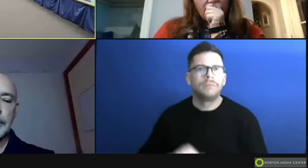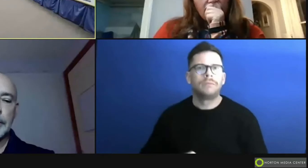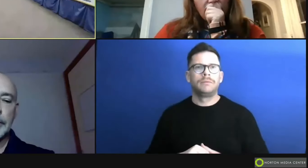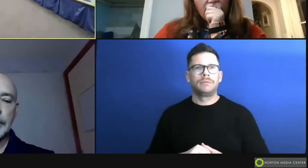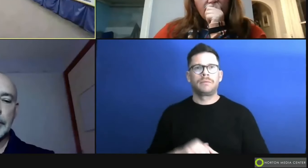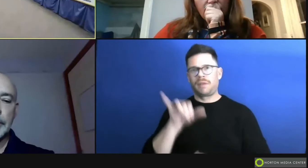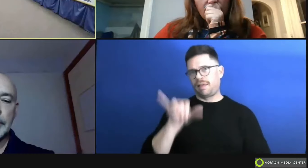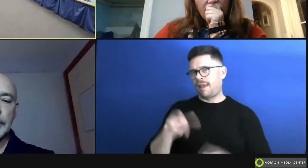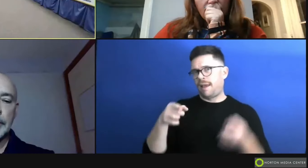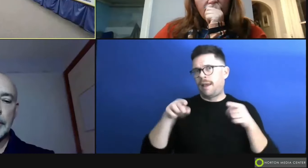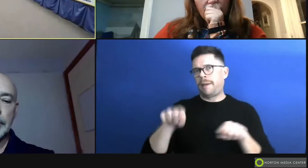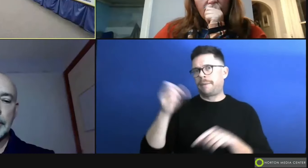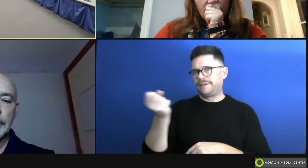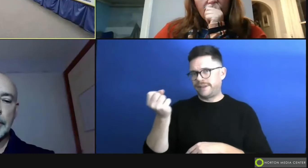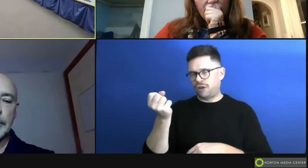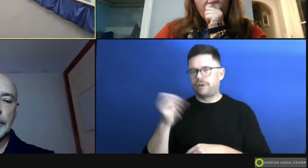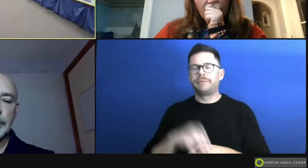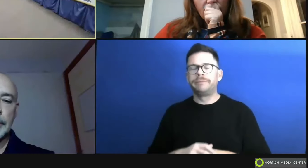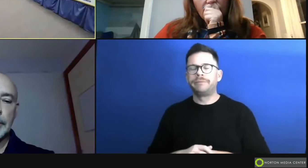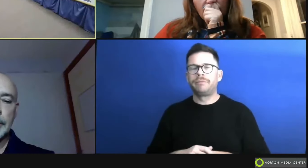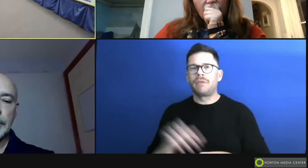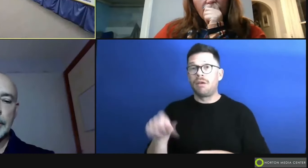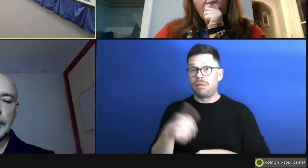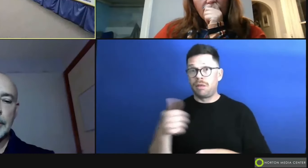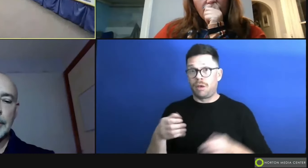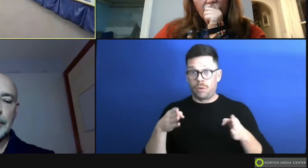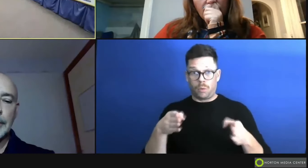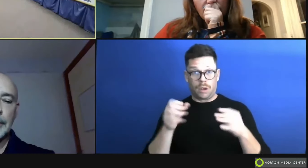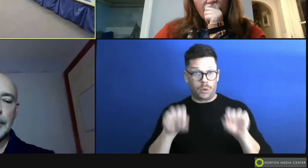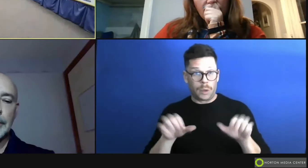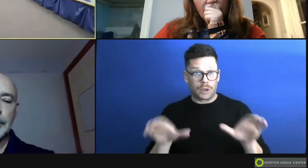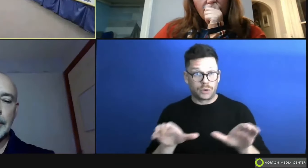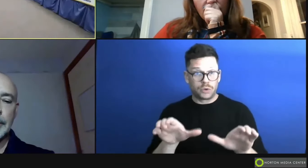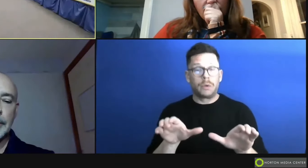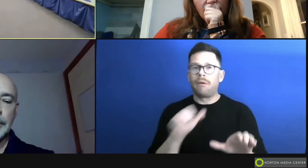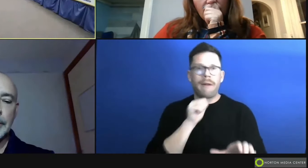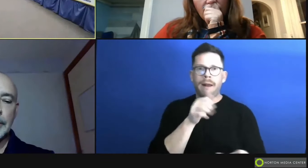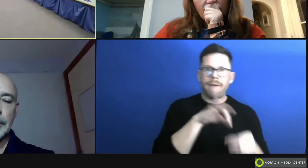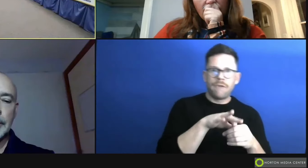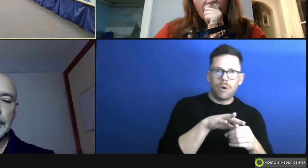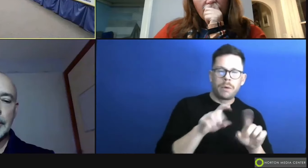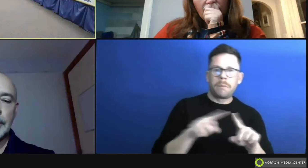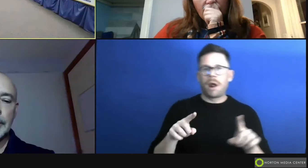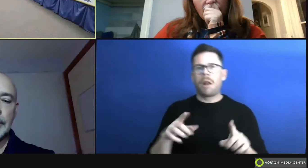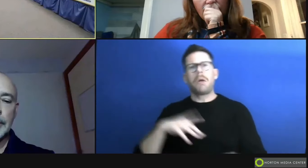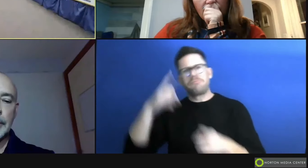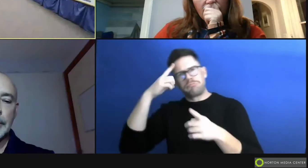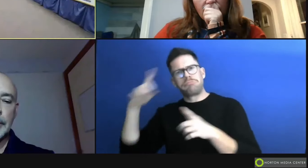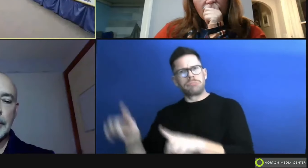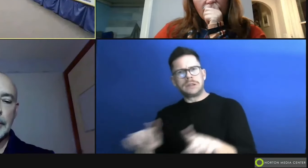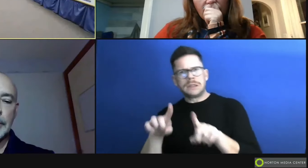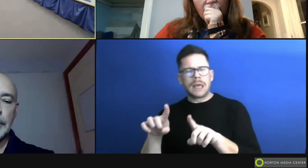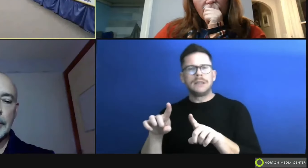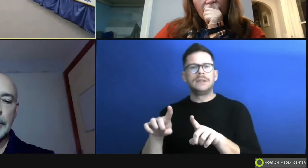The other way to do it is you can not vote on it, but give consensus to Ms. Stern, whether it's going to be your right. And that